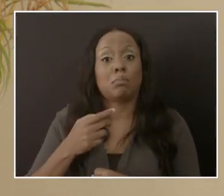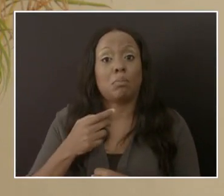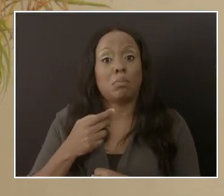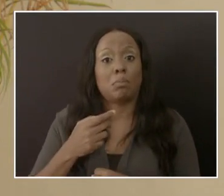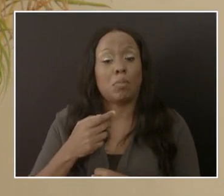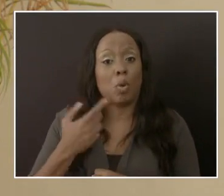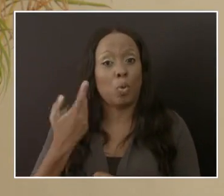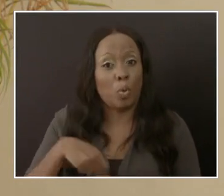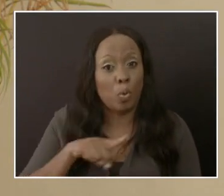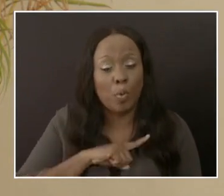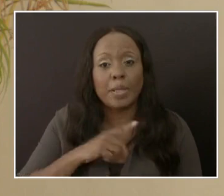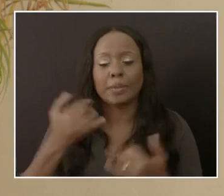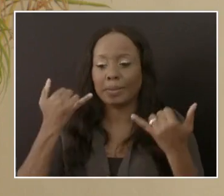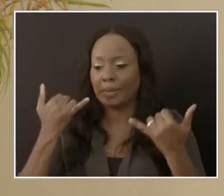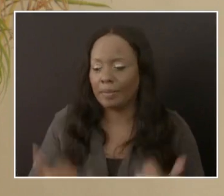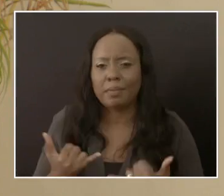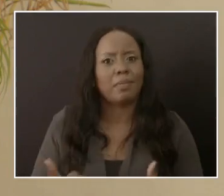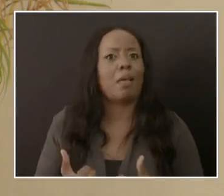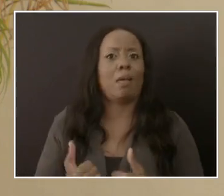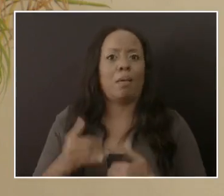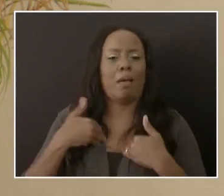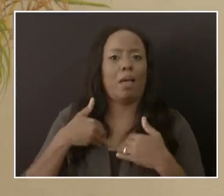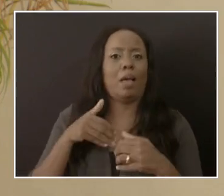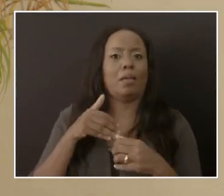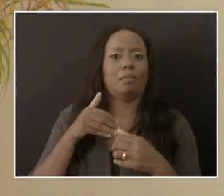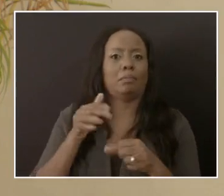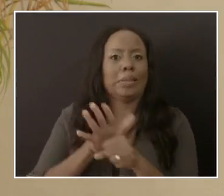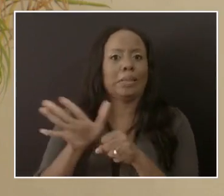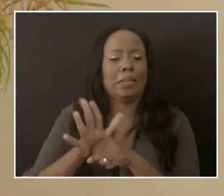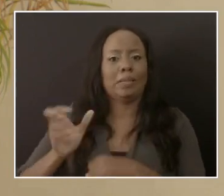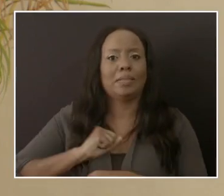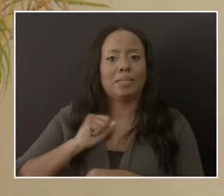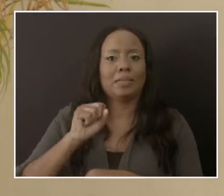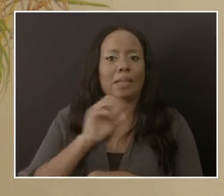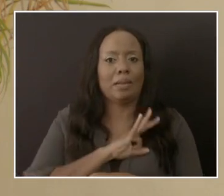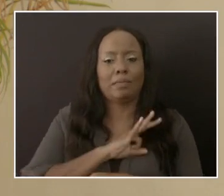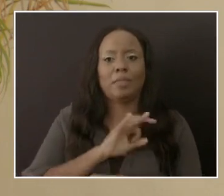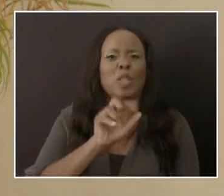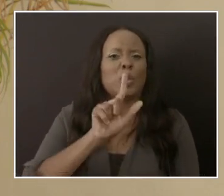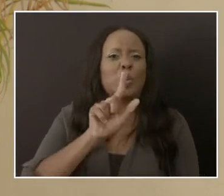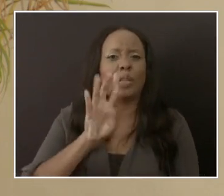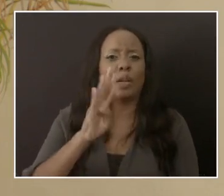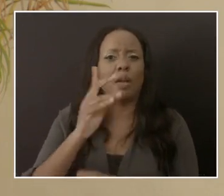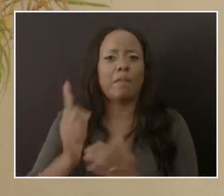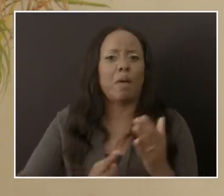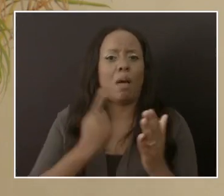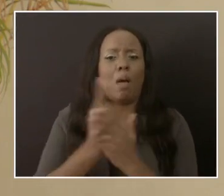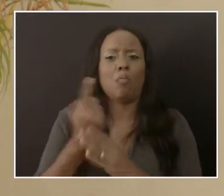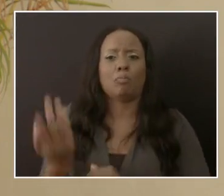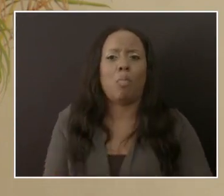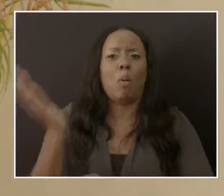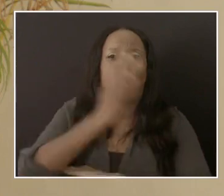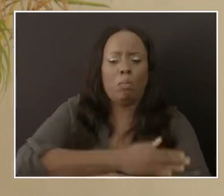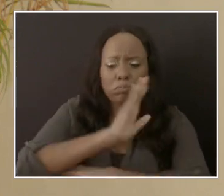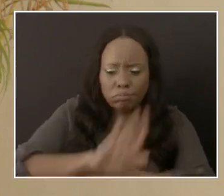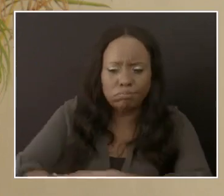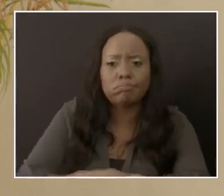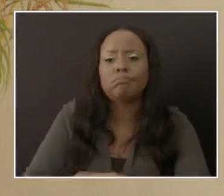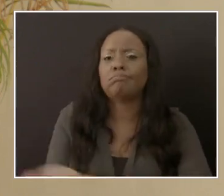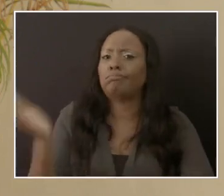operate 24 hours a day. So we are still operating 24 hours, so at any point in time that we do have a surge, we have demand power